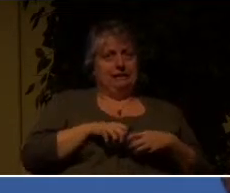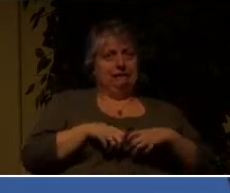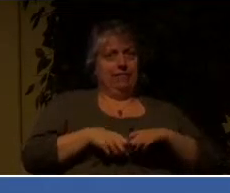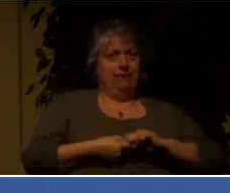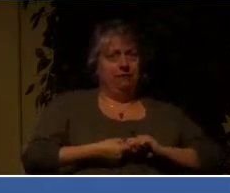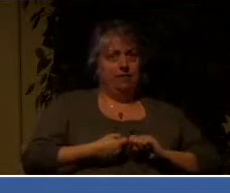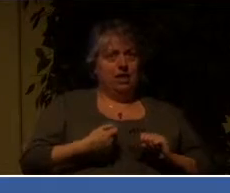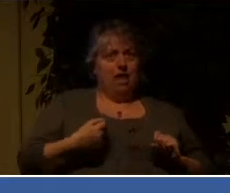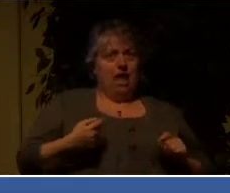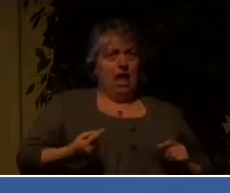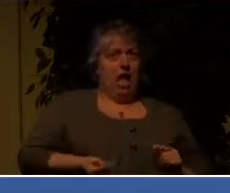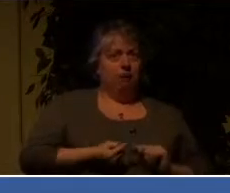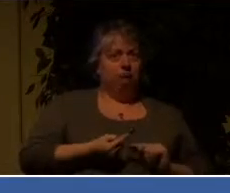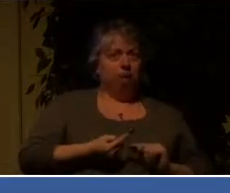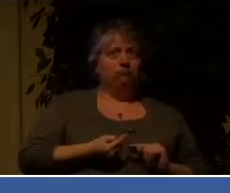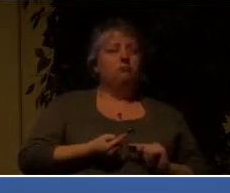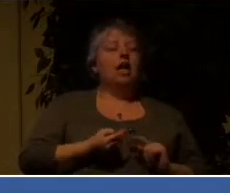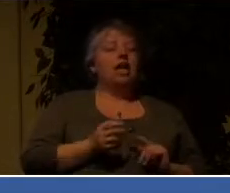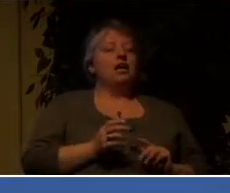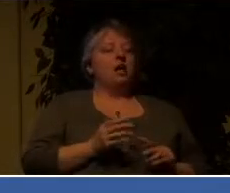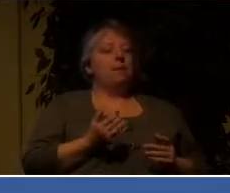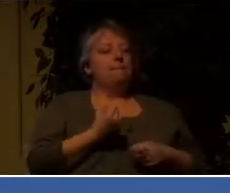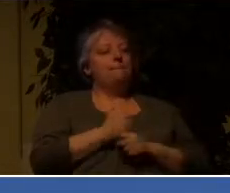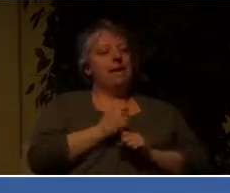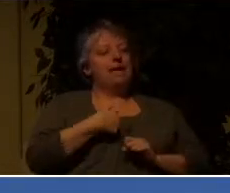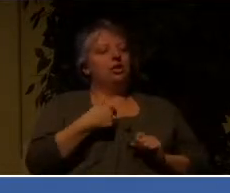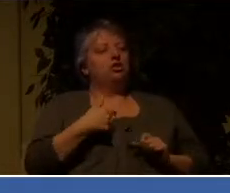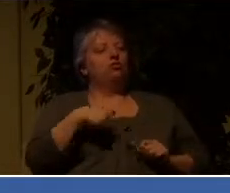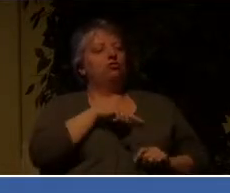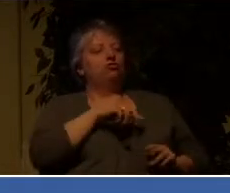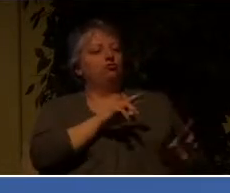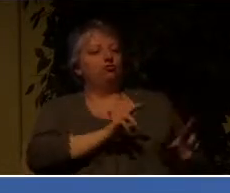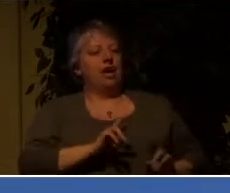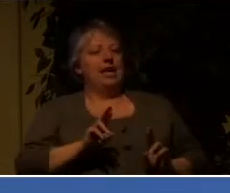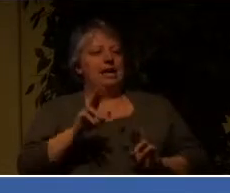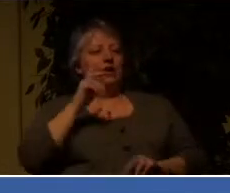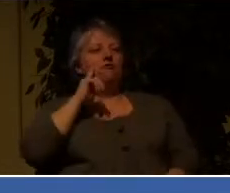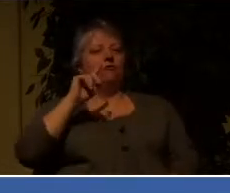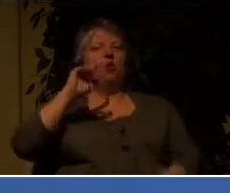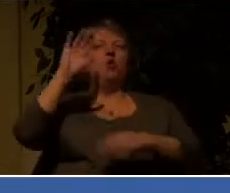glory beyond all comparison.